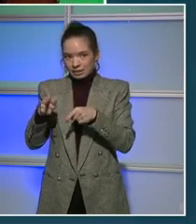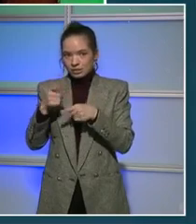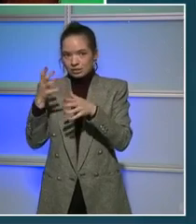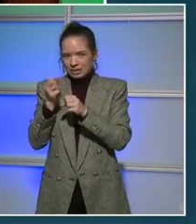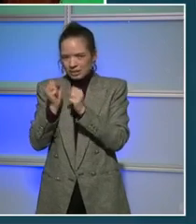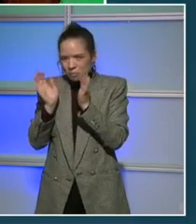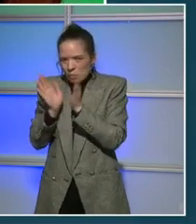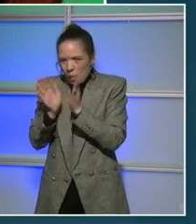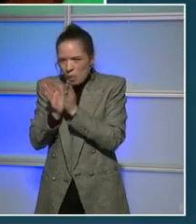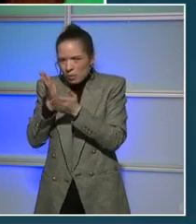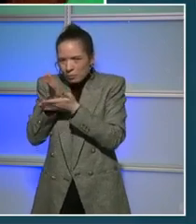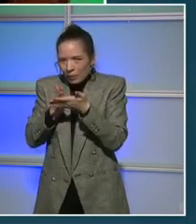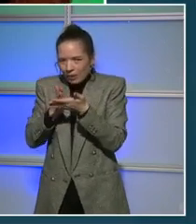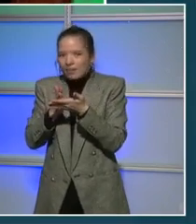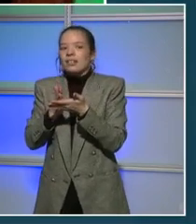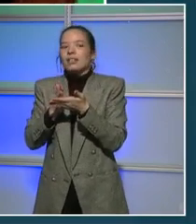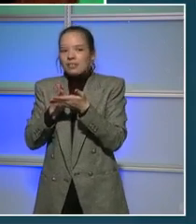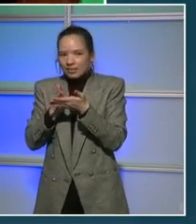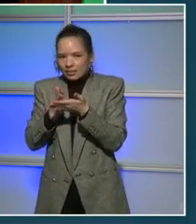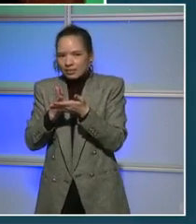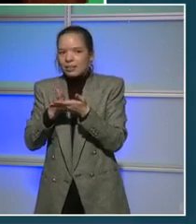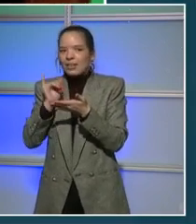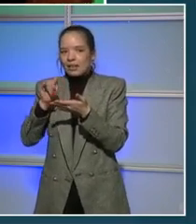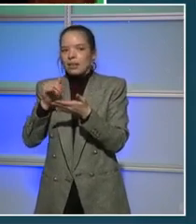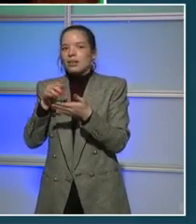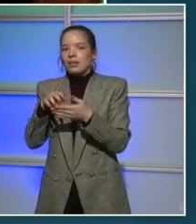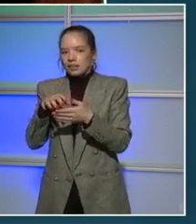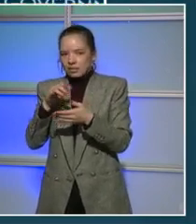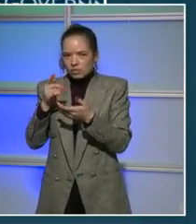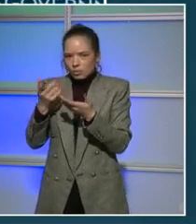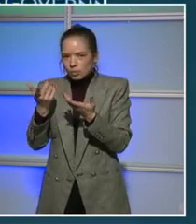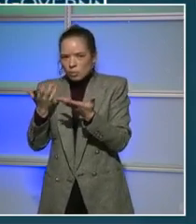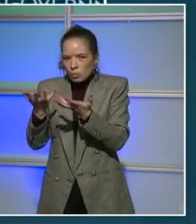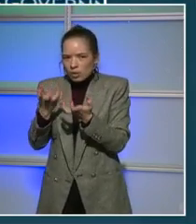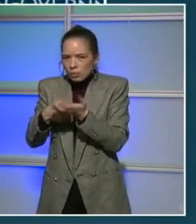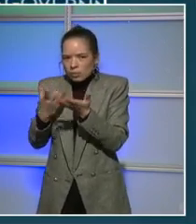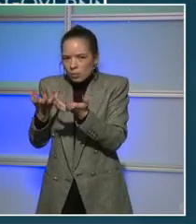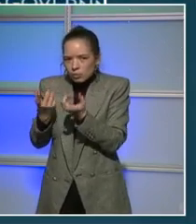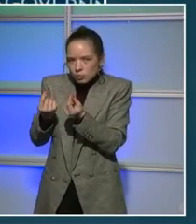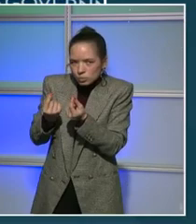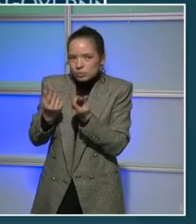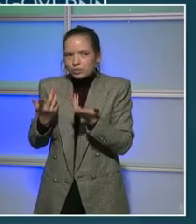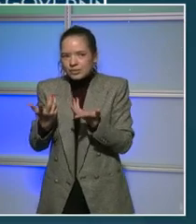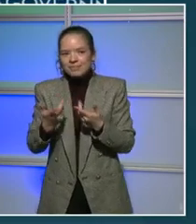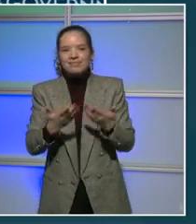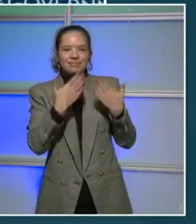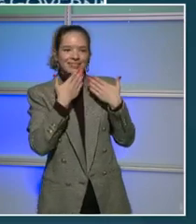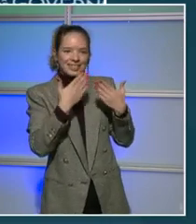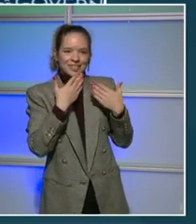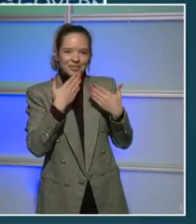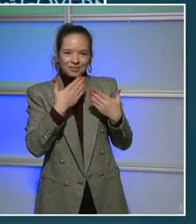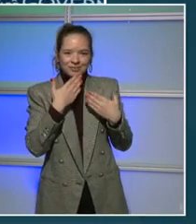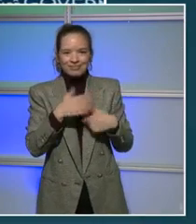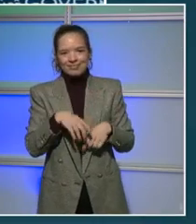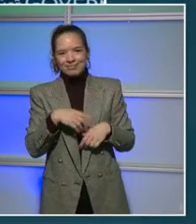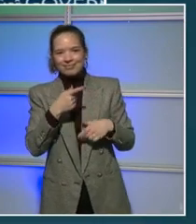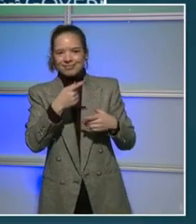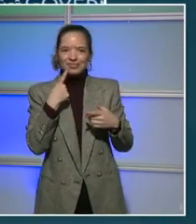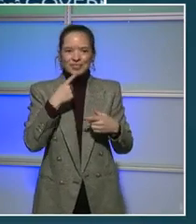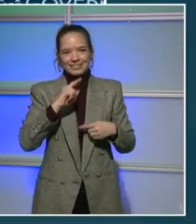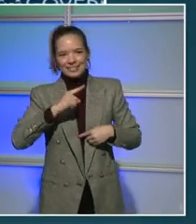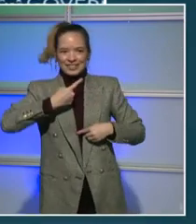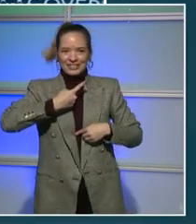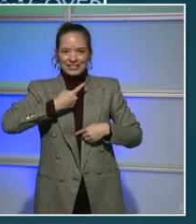at home playing, why they should give you a little bit more this year? Well, thanks so much, Tomas. I really appreciate getting to go first. What I'm hoping, though,